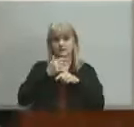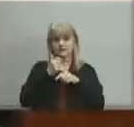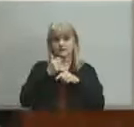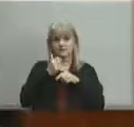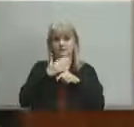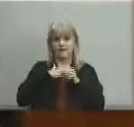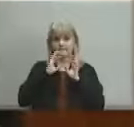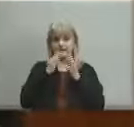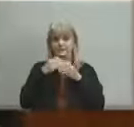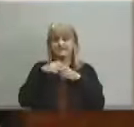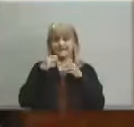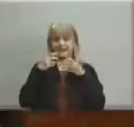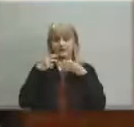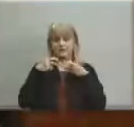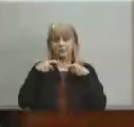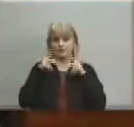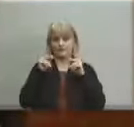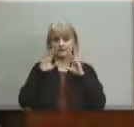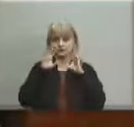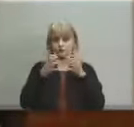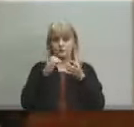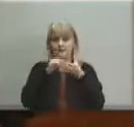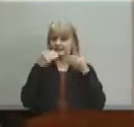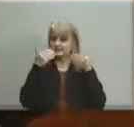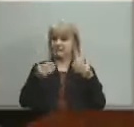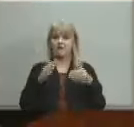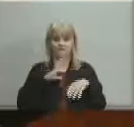privileged group that gets along fine